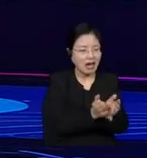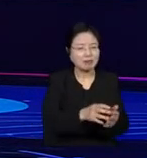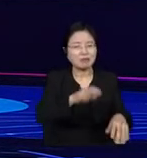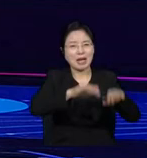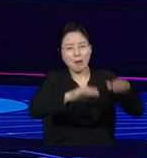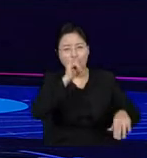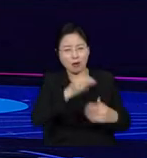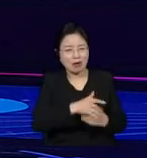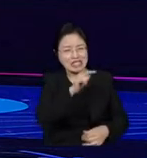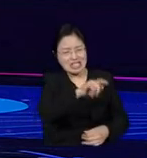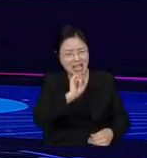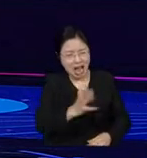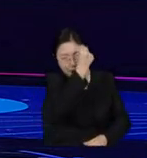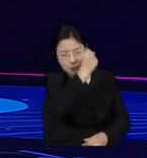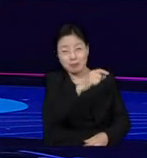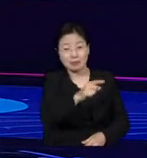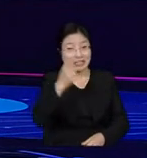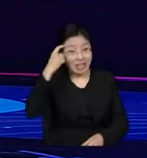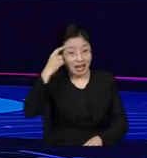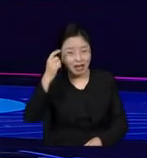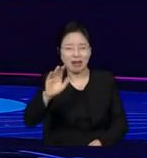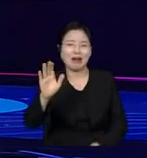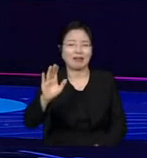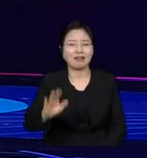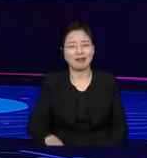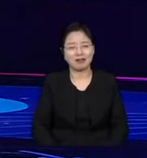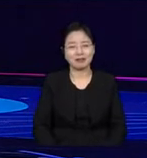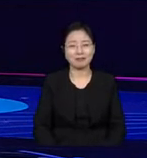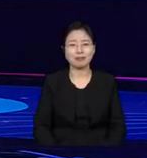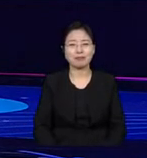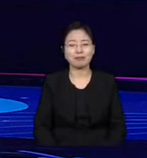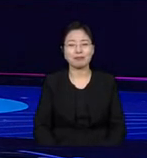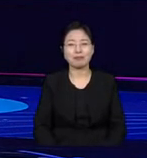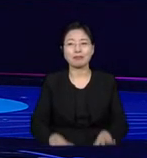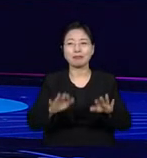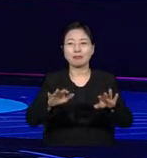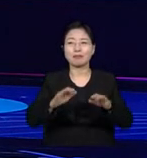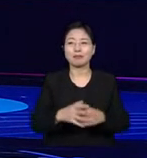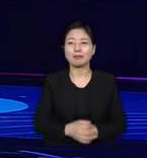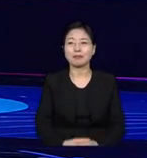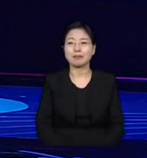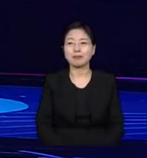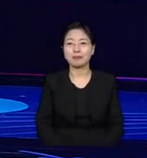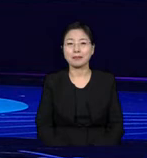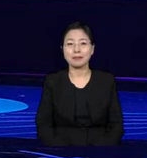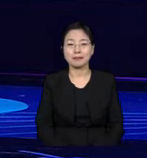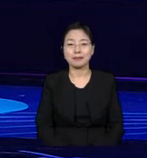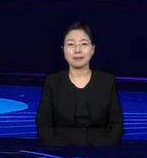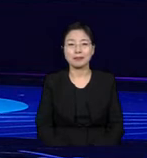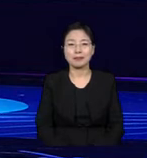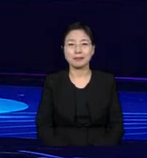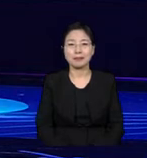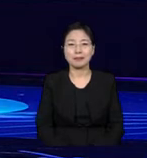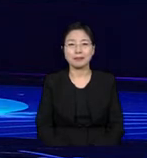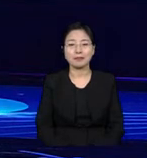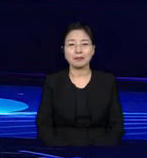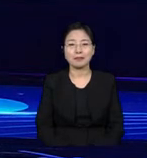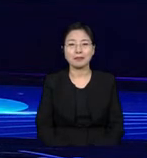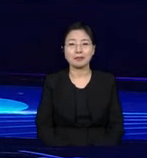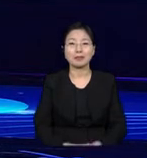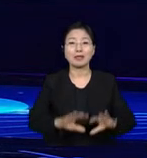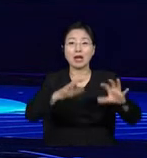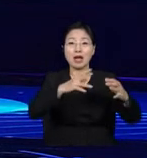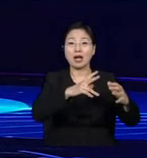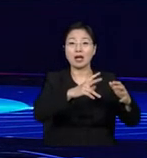I was sad to hear the seriousness and graveness of the of the parliamentary situation in Korea.